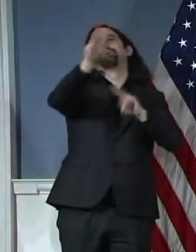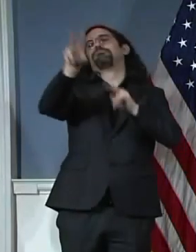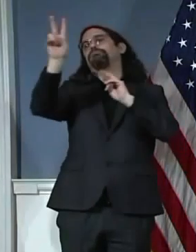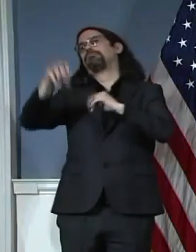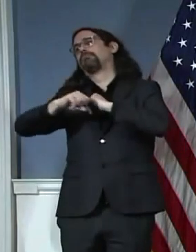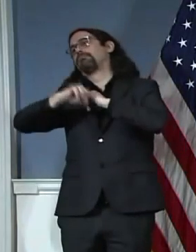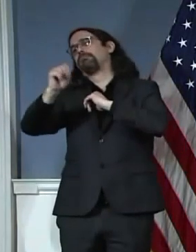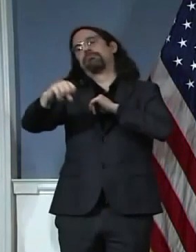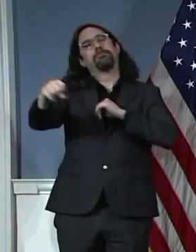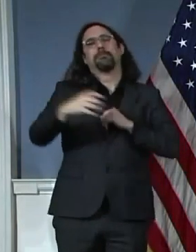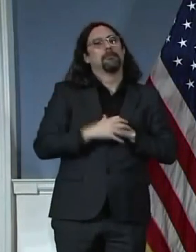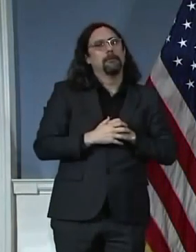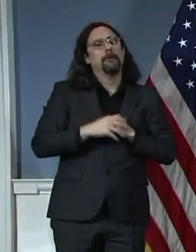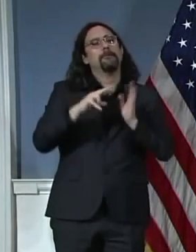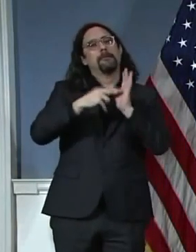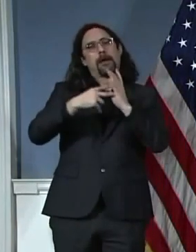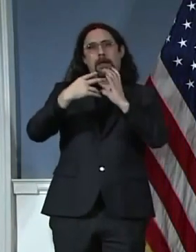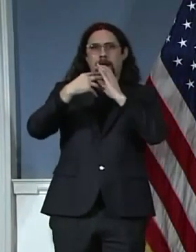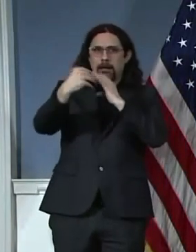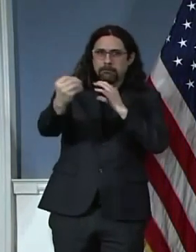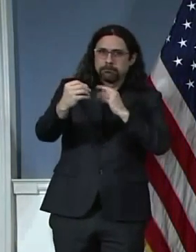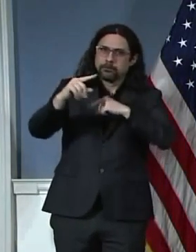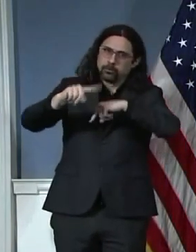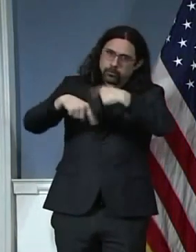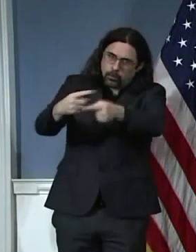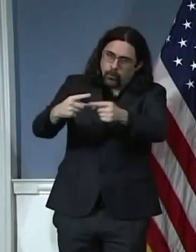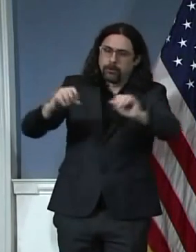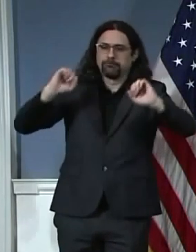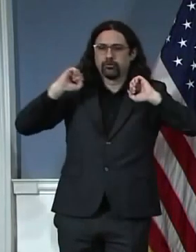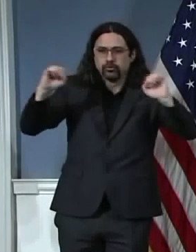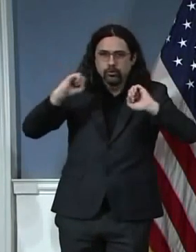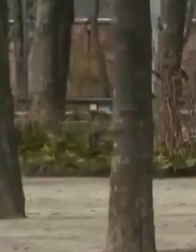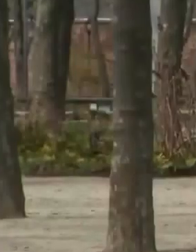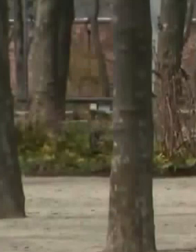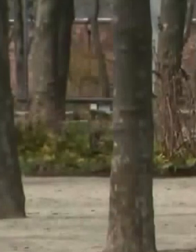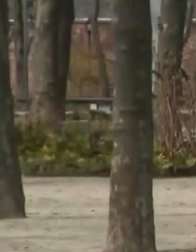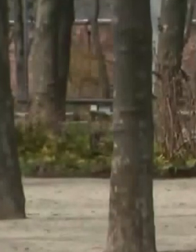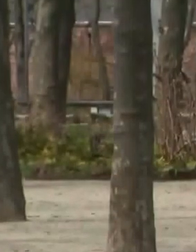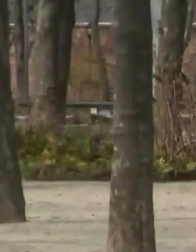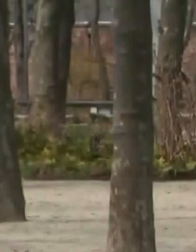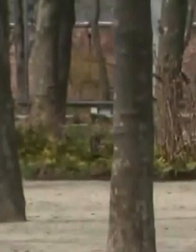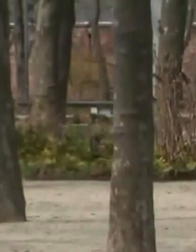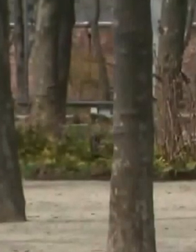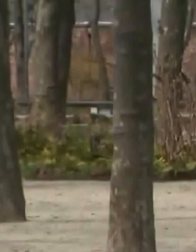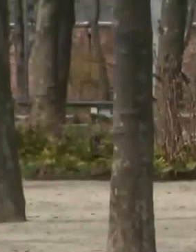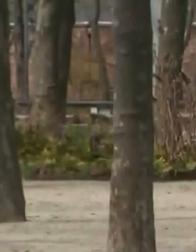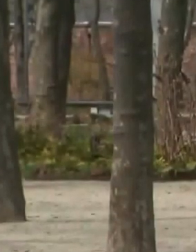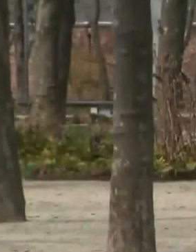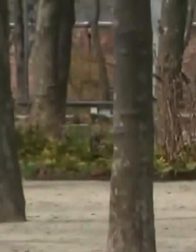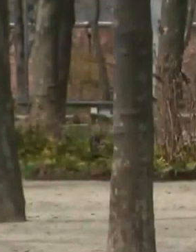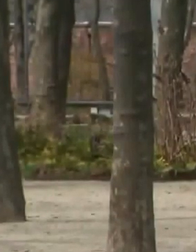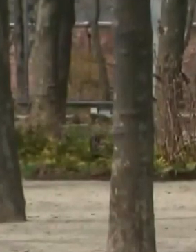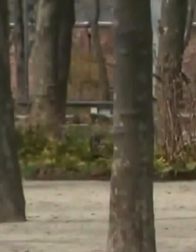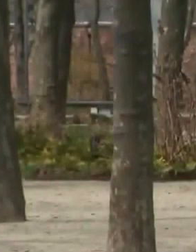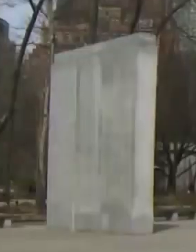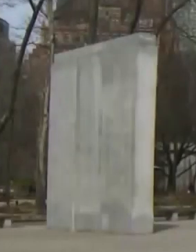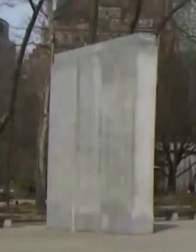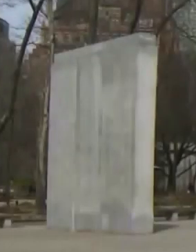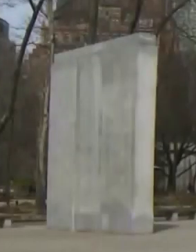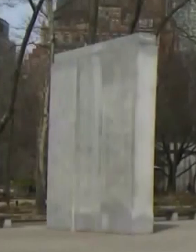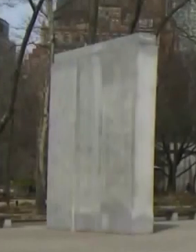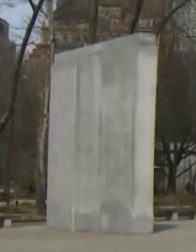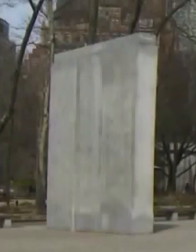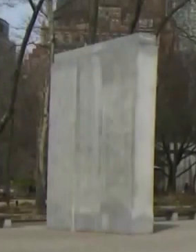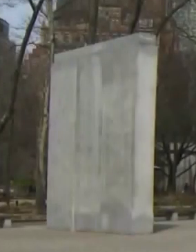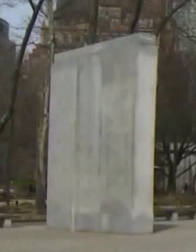Same with grocery shopping. Go get what you need. Get back inside. De Blasio says the last thing he wants to do is close parks.